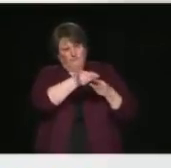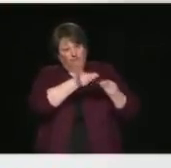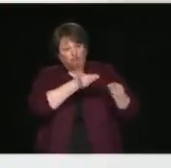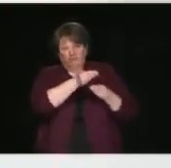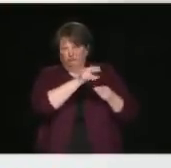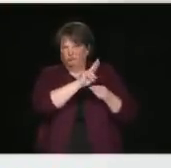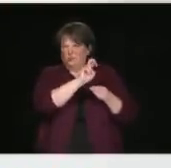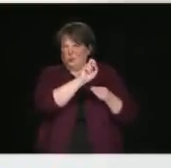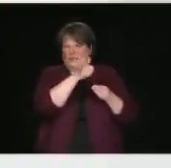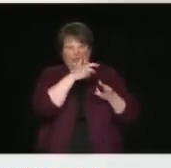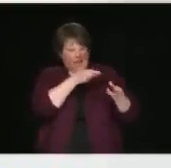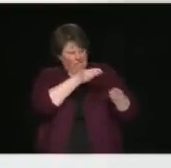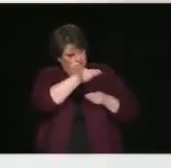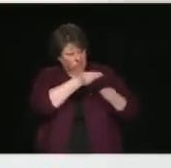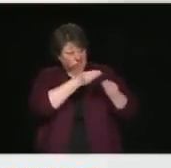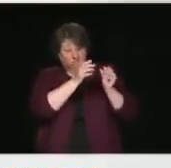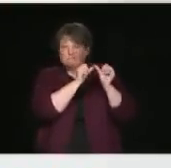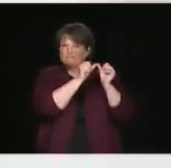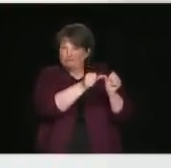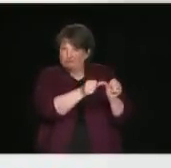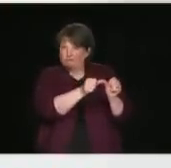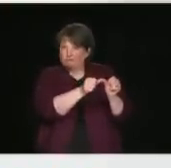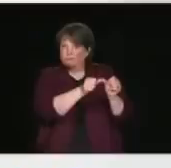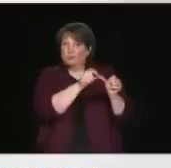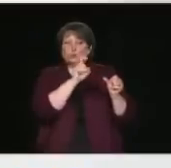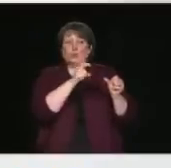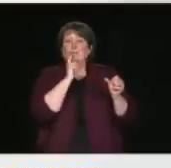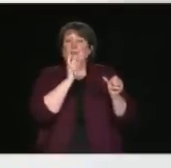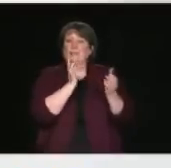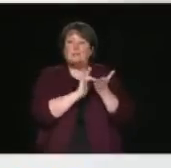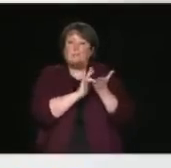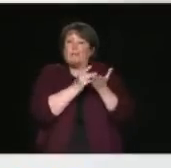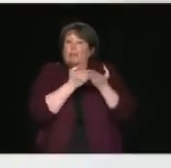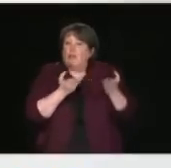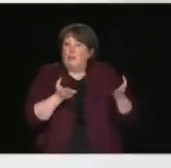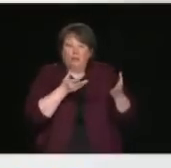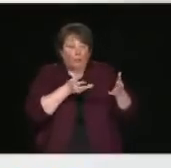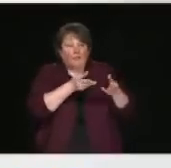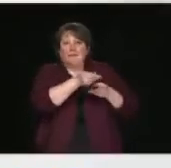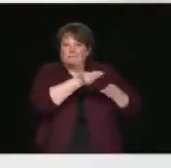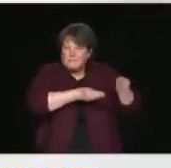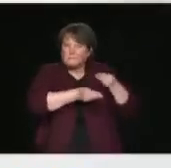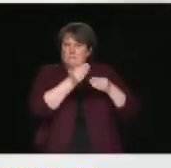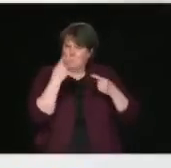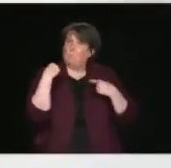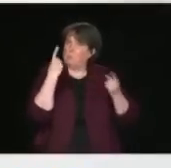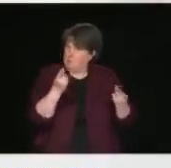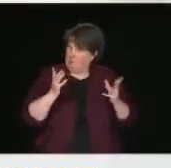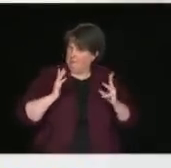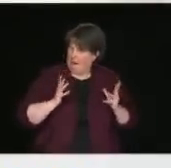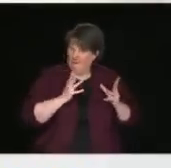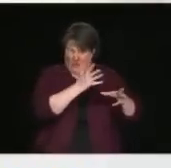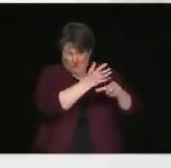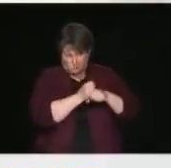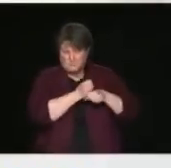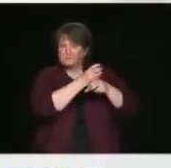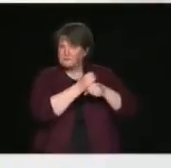flow of medical equipment, which we've had until now. I'd like to highlight for Canadians